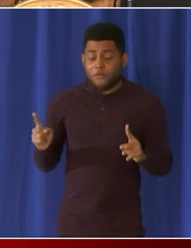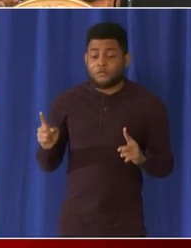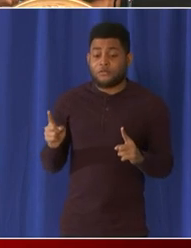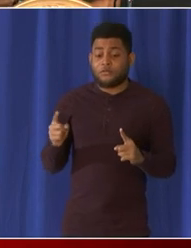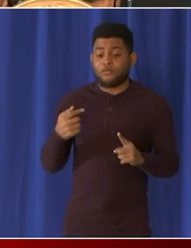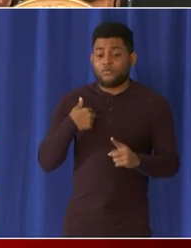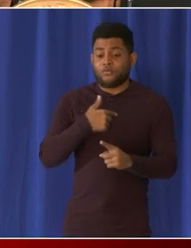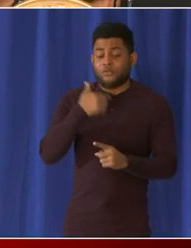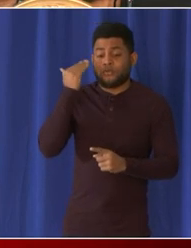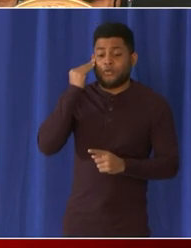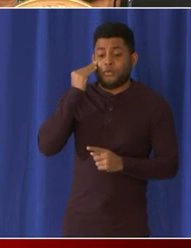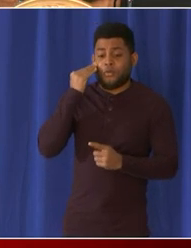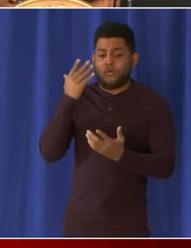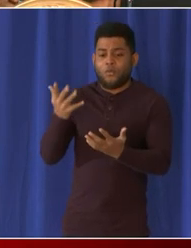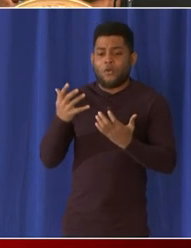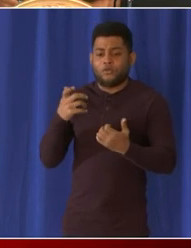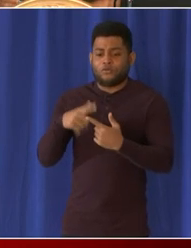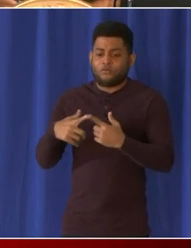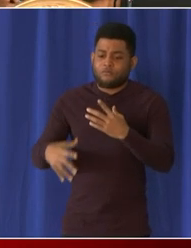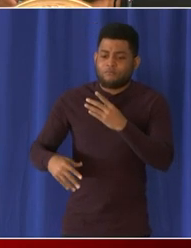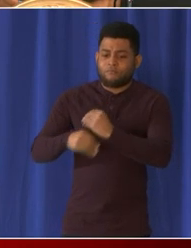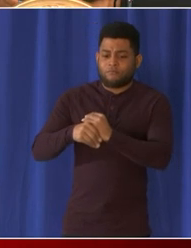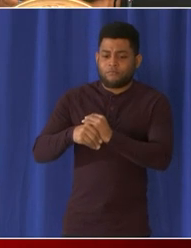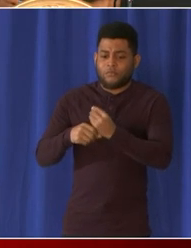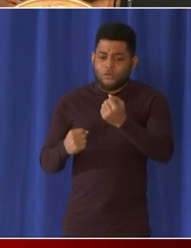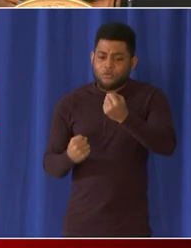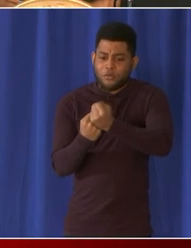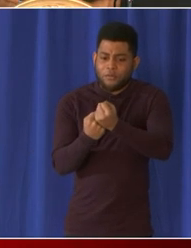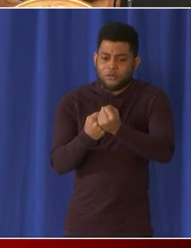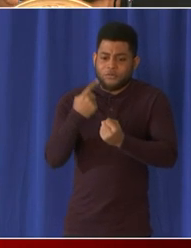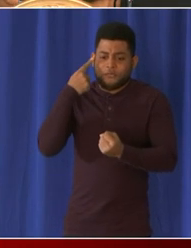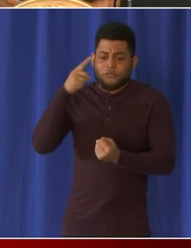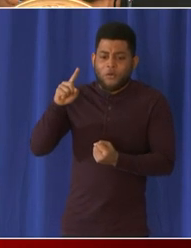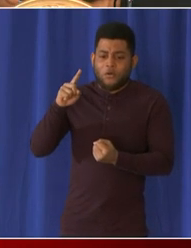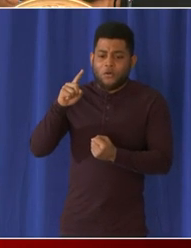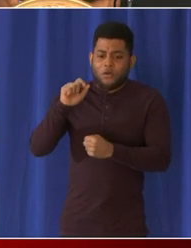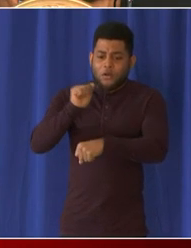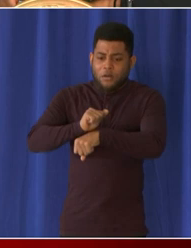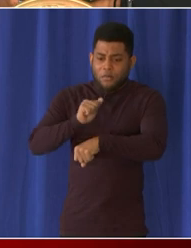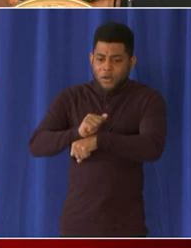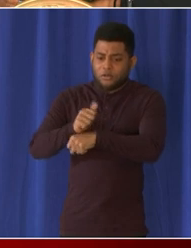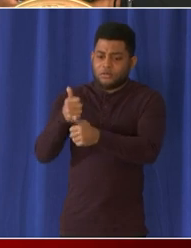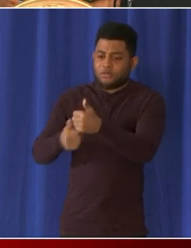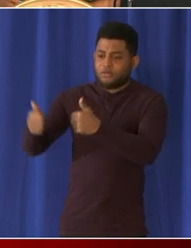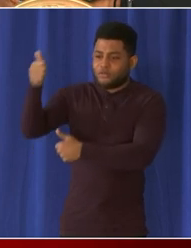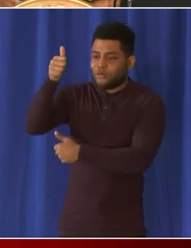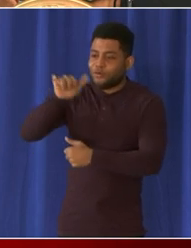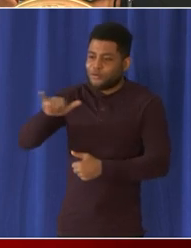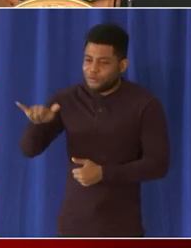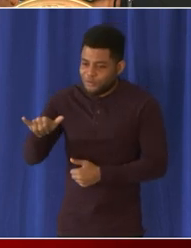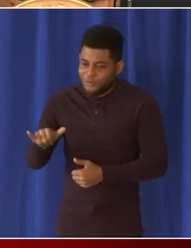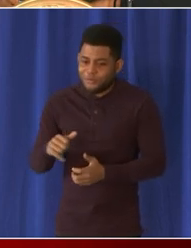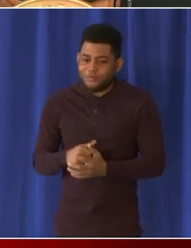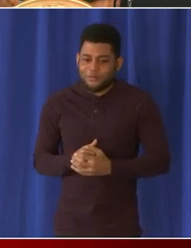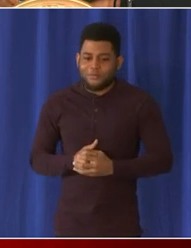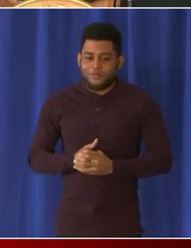employer mandates um that the biden administration continues to push okay